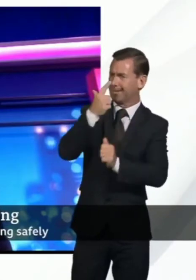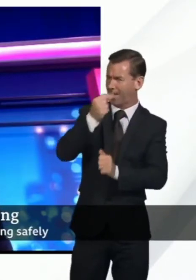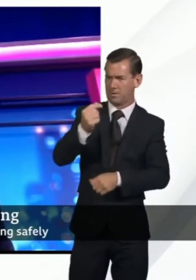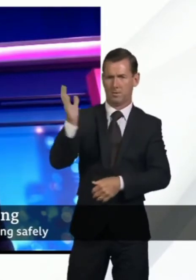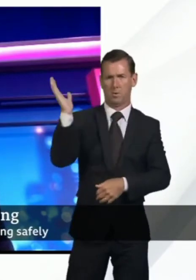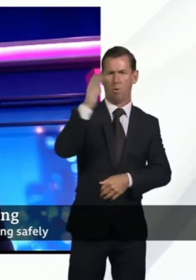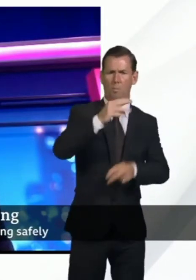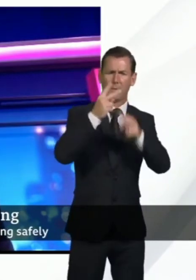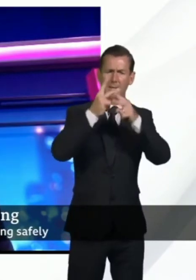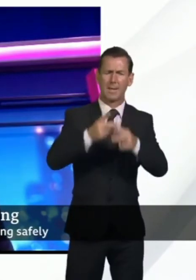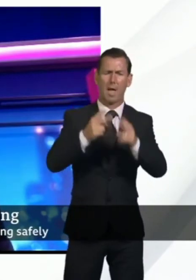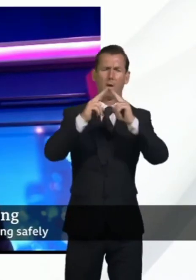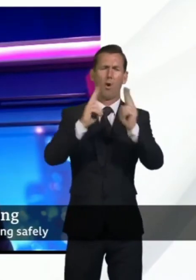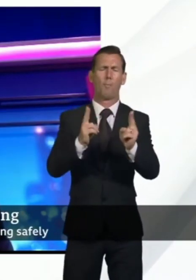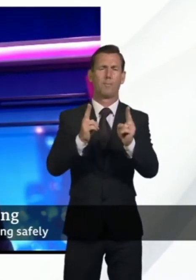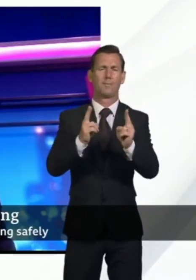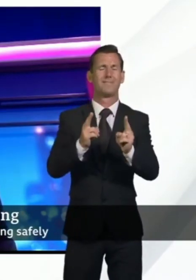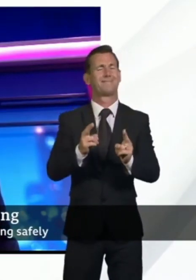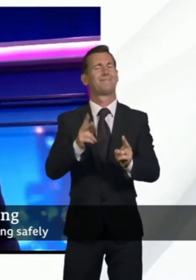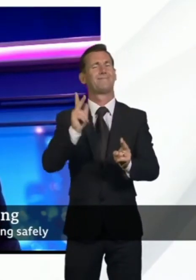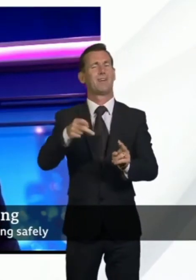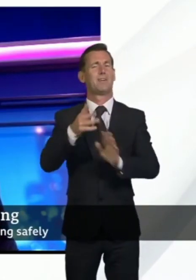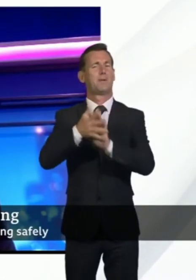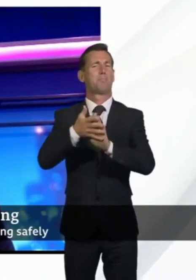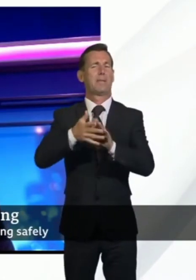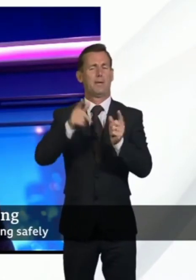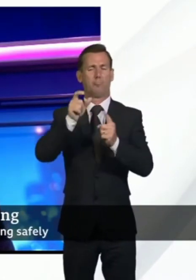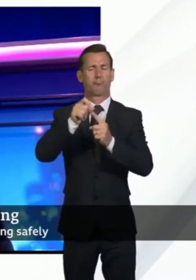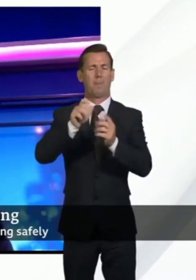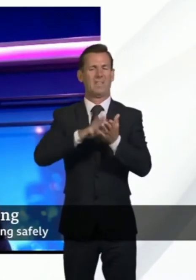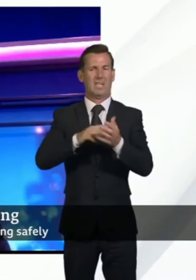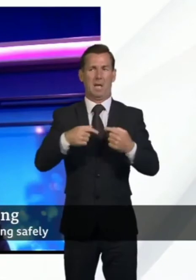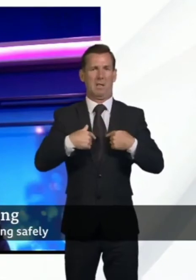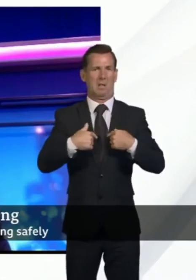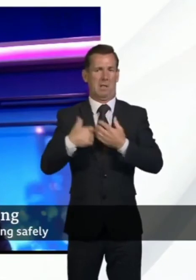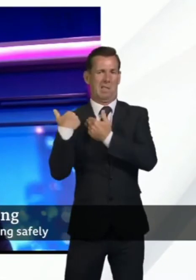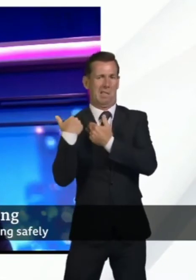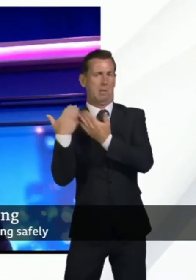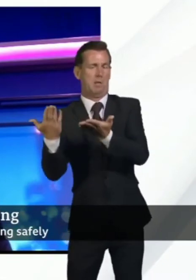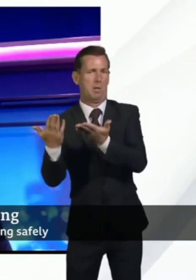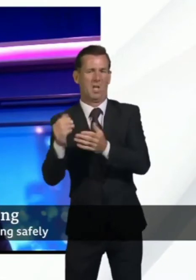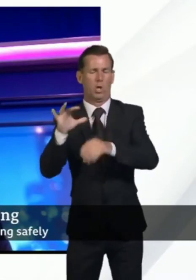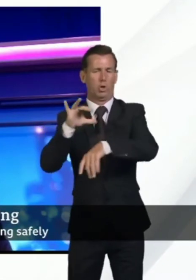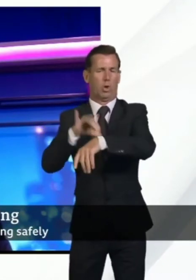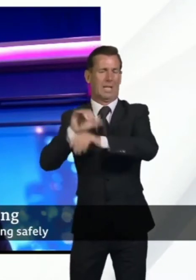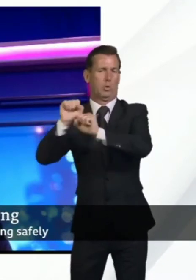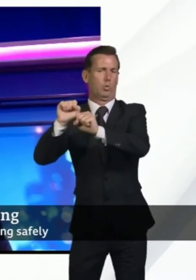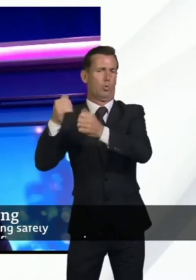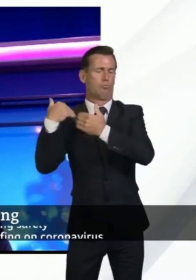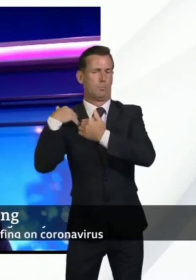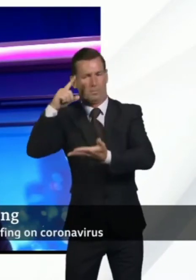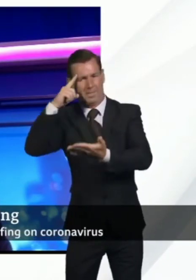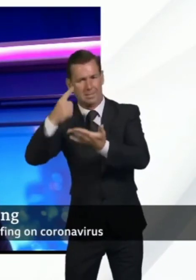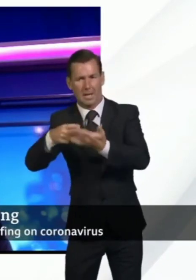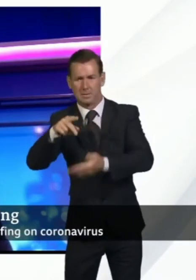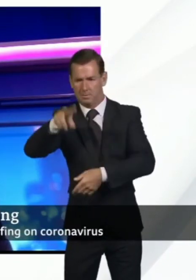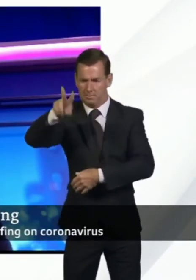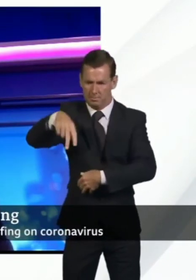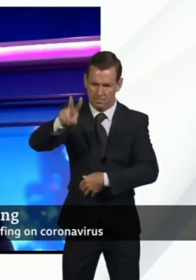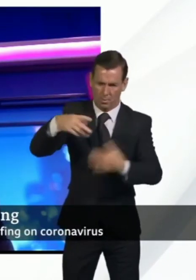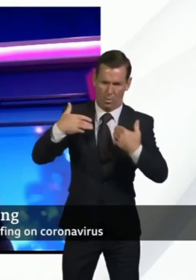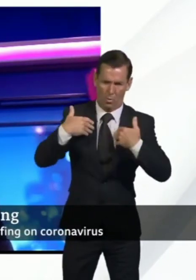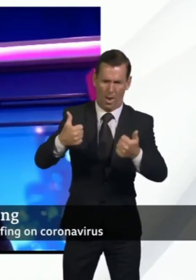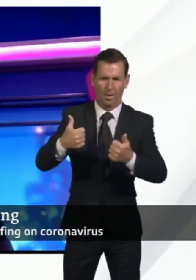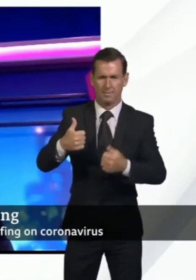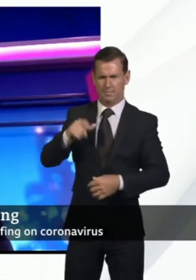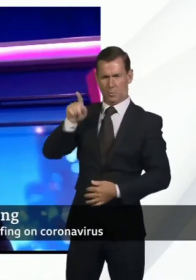many is that the Prime Minister is in a sense passing the blame for ceding COVID-19 in care homes to doctors and nurses. What do you